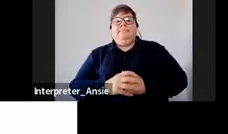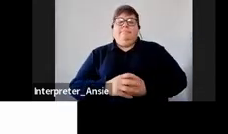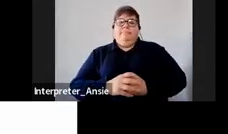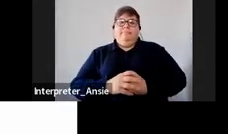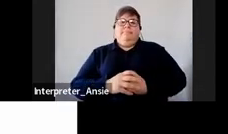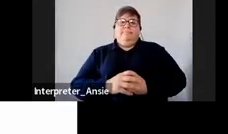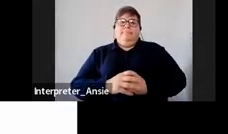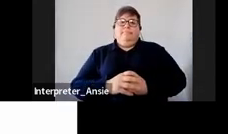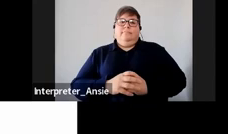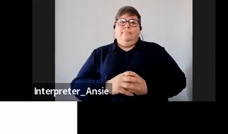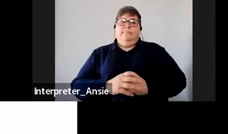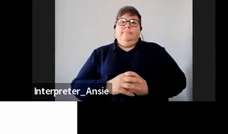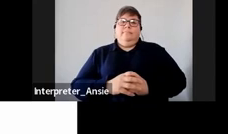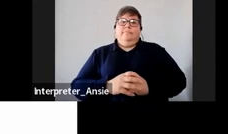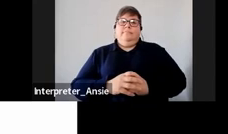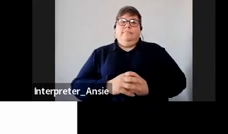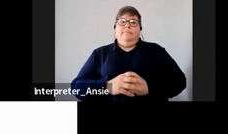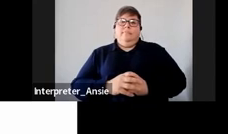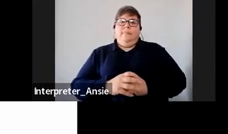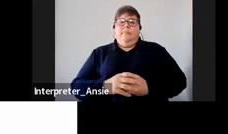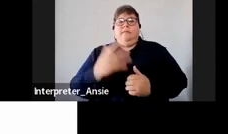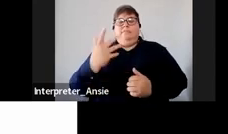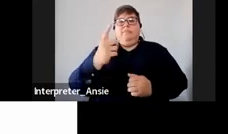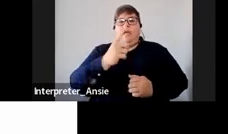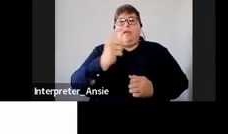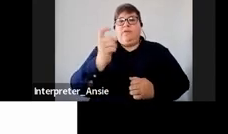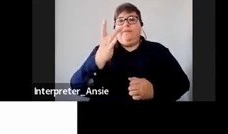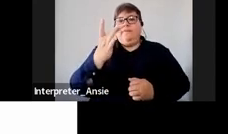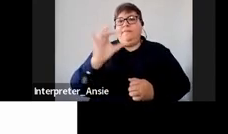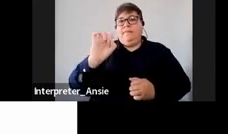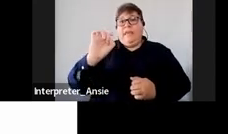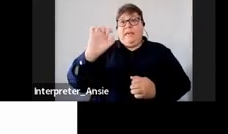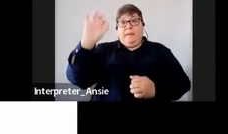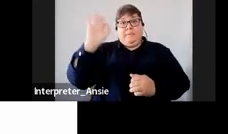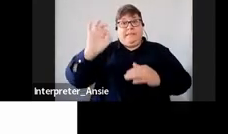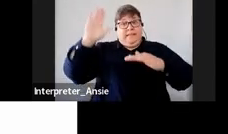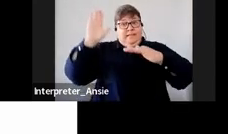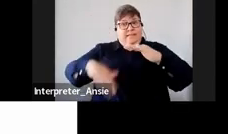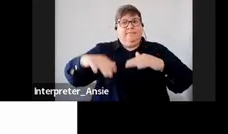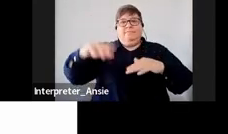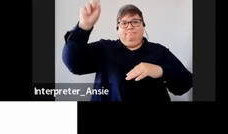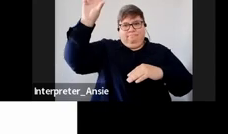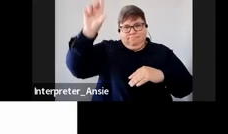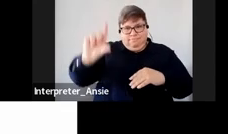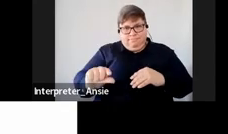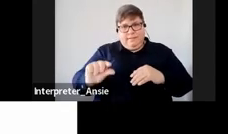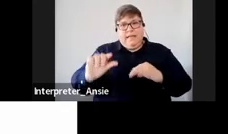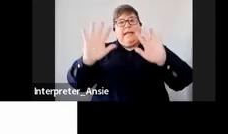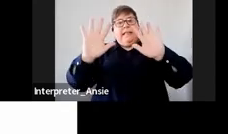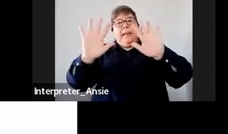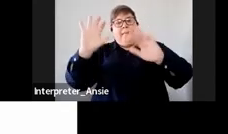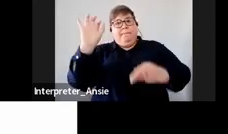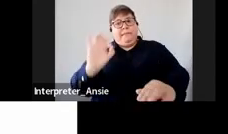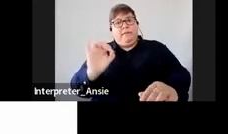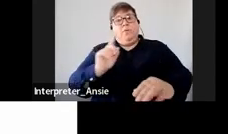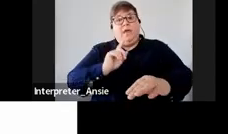we're not gonna you're not gonna get 150% but 10% penalty we must impose just to say your behavior it's